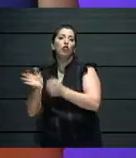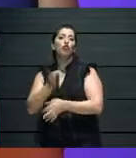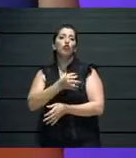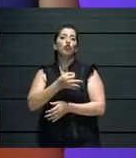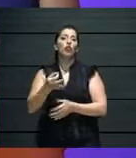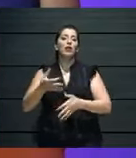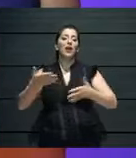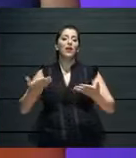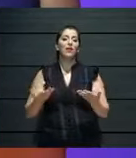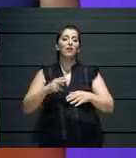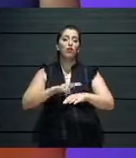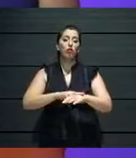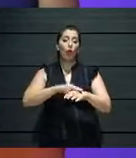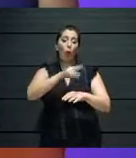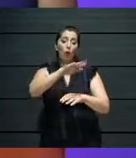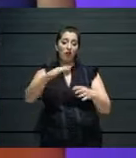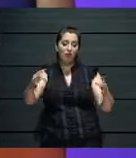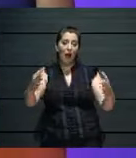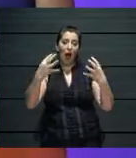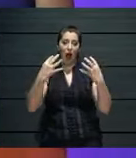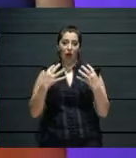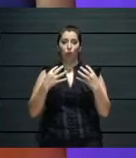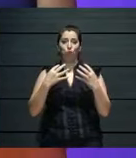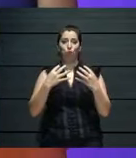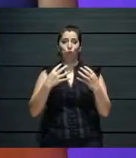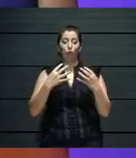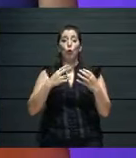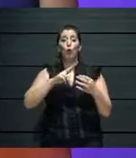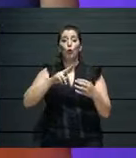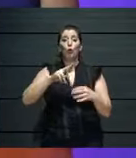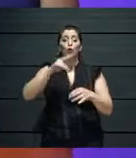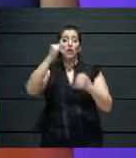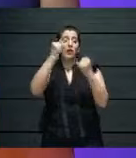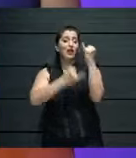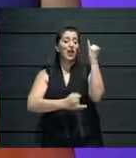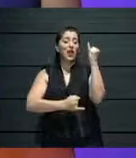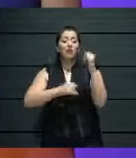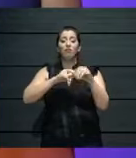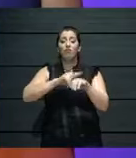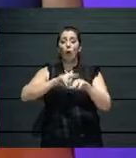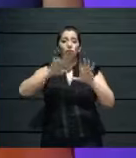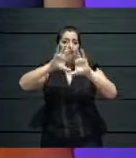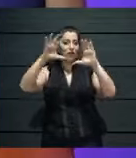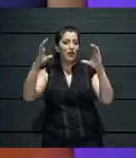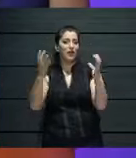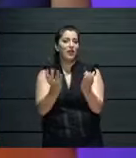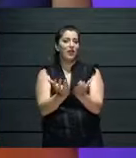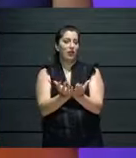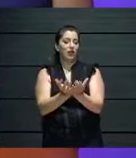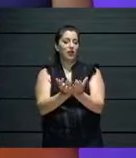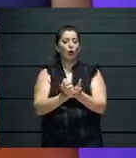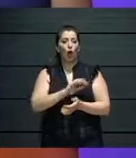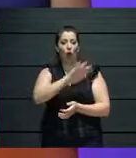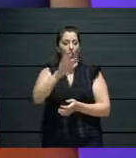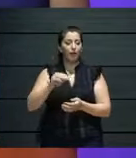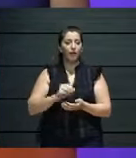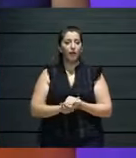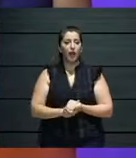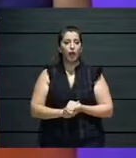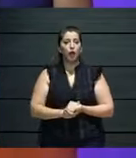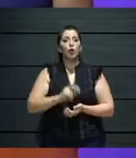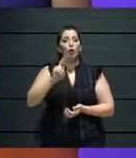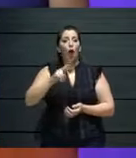local context. Um, terms of innovation, the example of the night hotel was, um, quite an interesting one as a